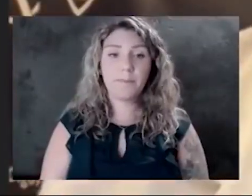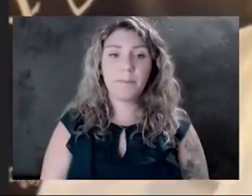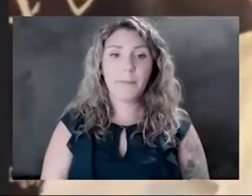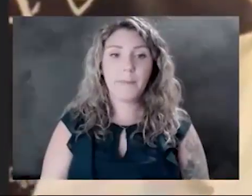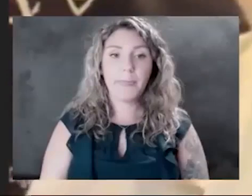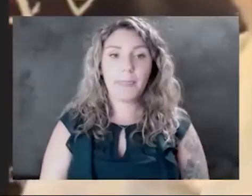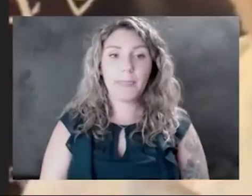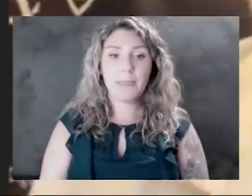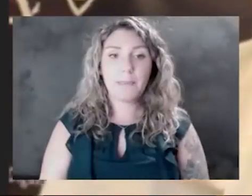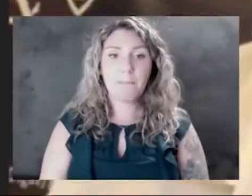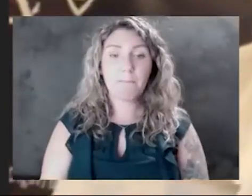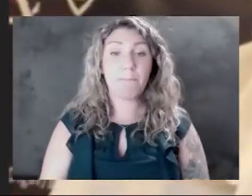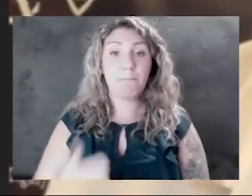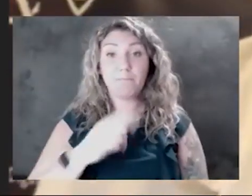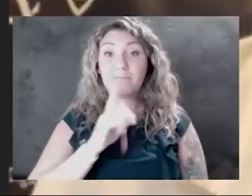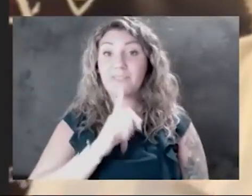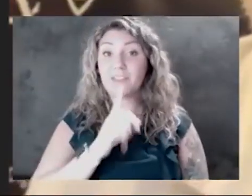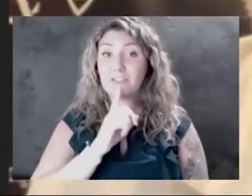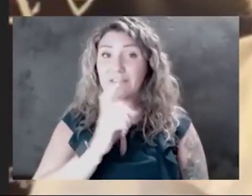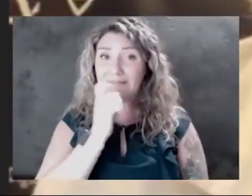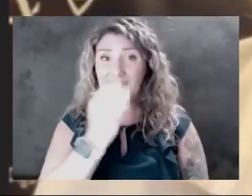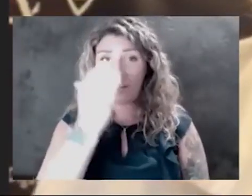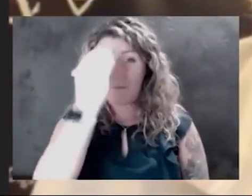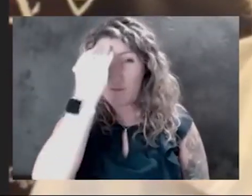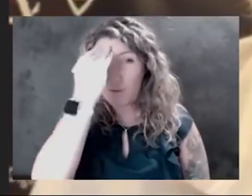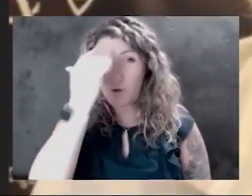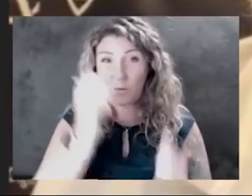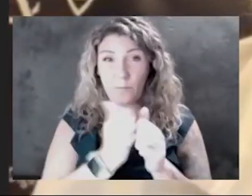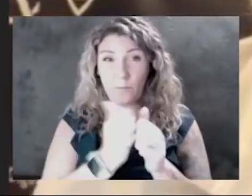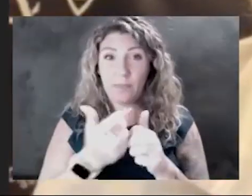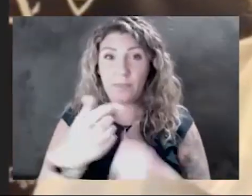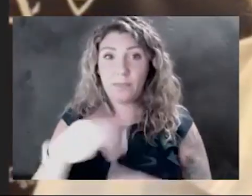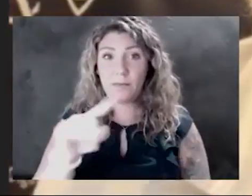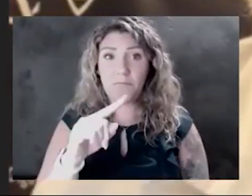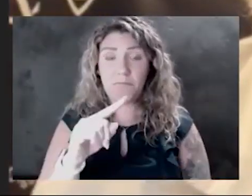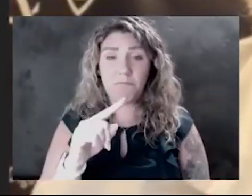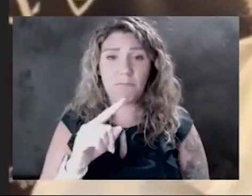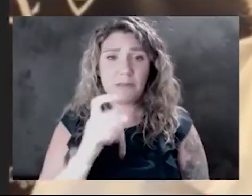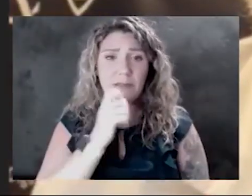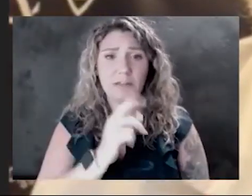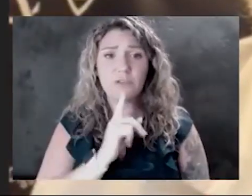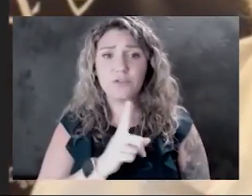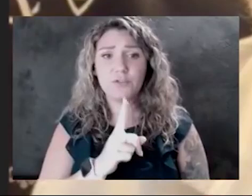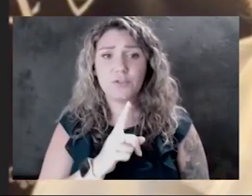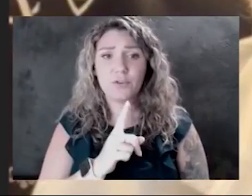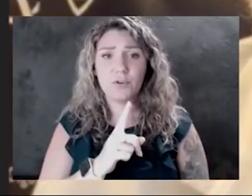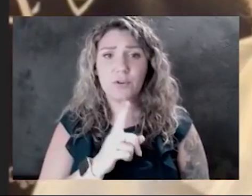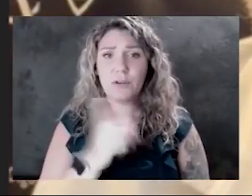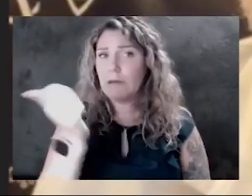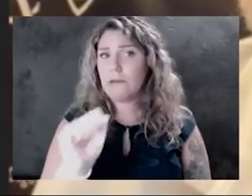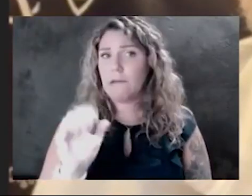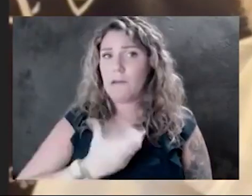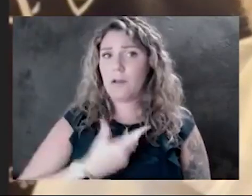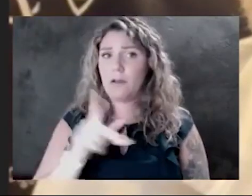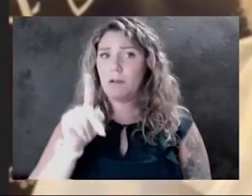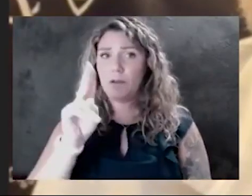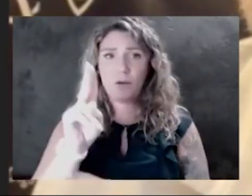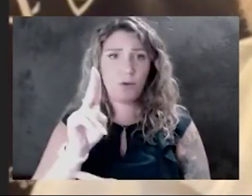I'm actually not familiar with them. I'm not sure whether any of our KU docs.